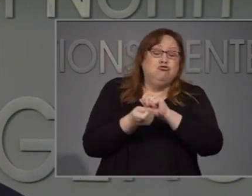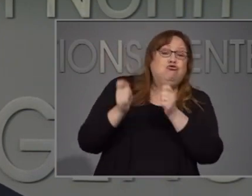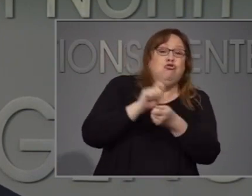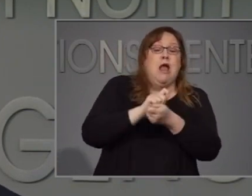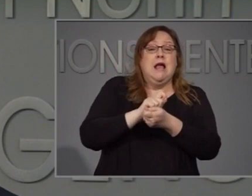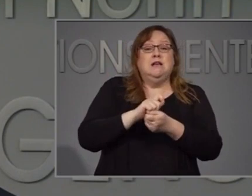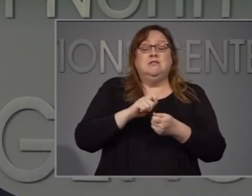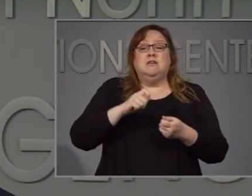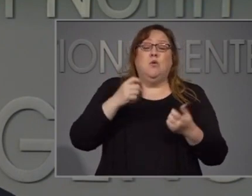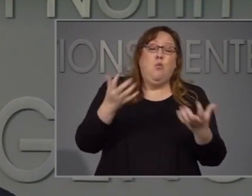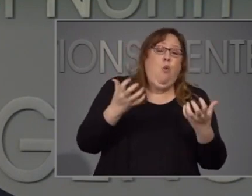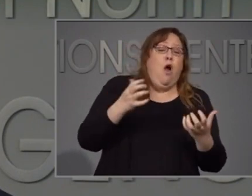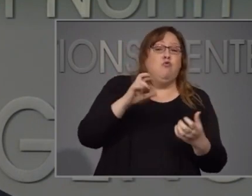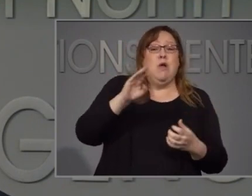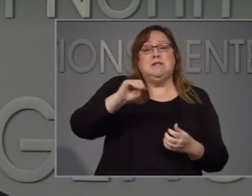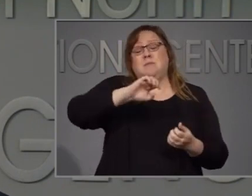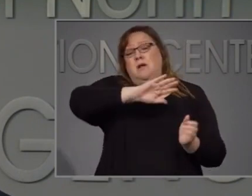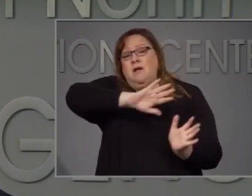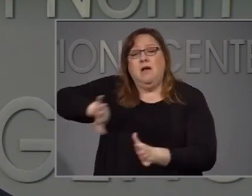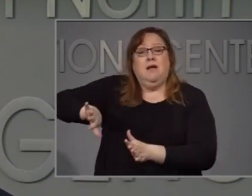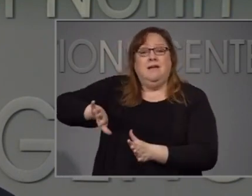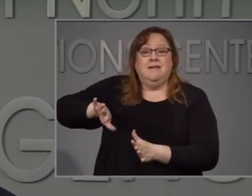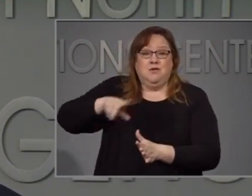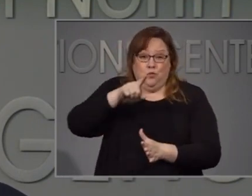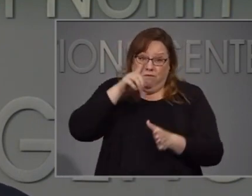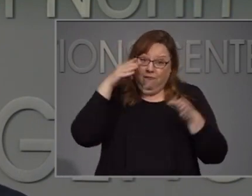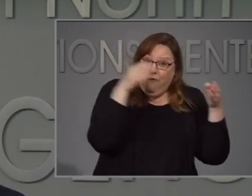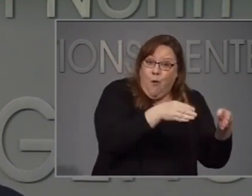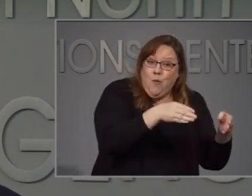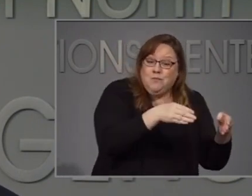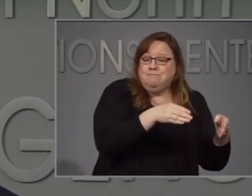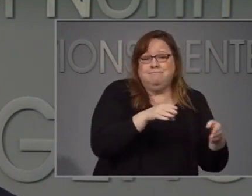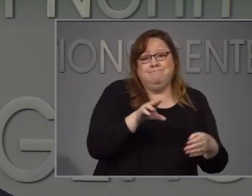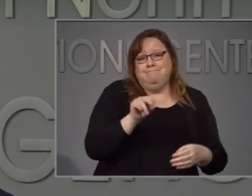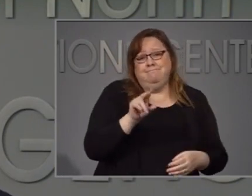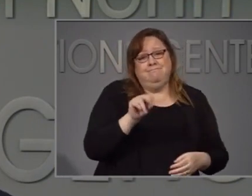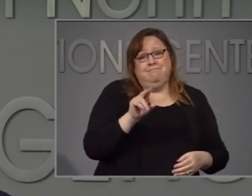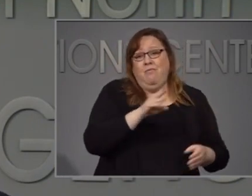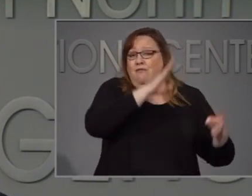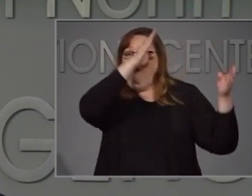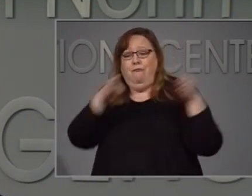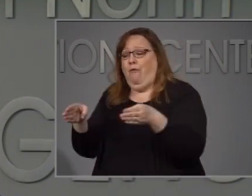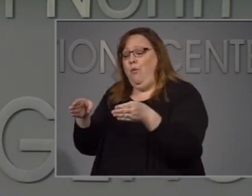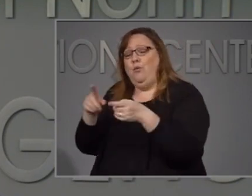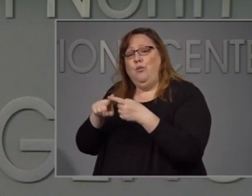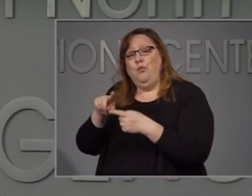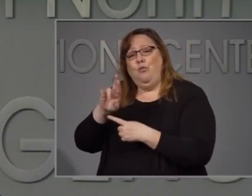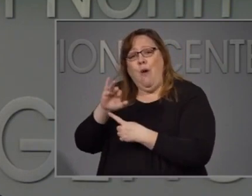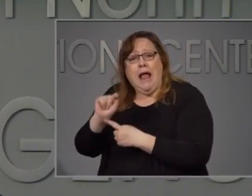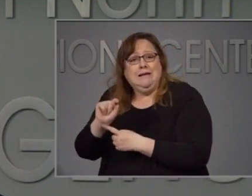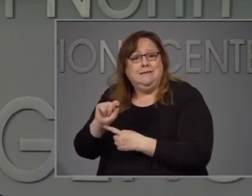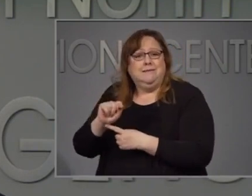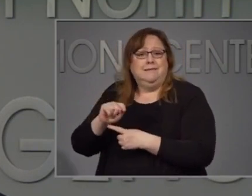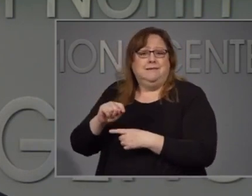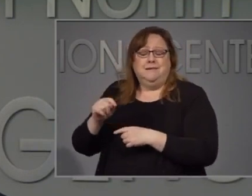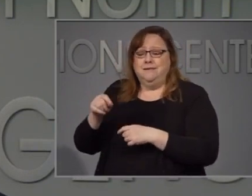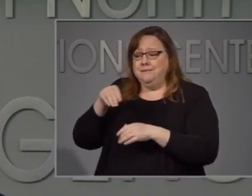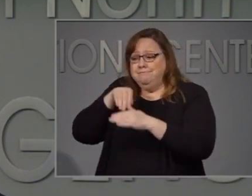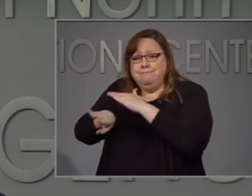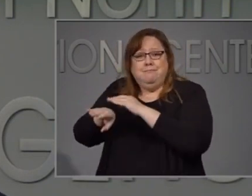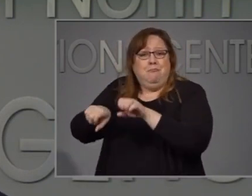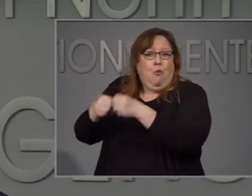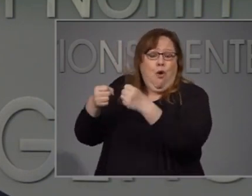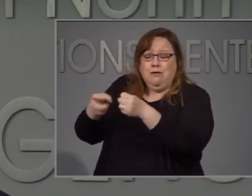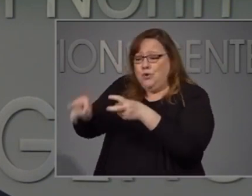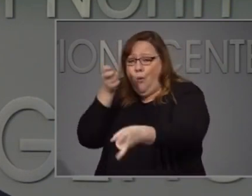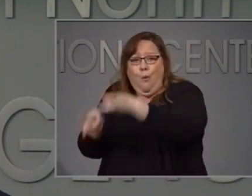They are more about riots and tear gas and broken windows and stolen property. That's wrong